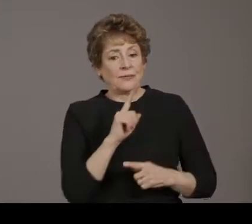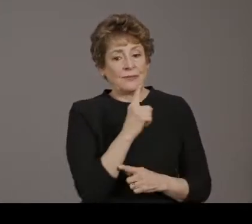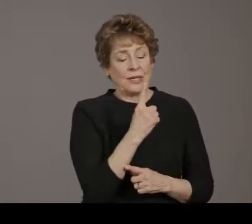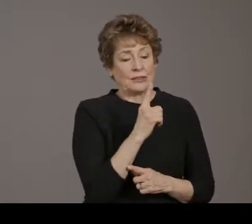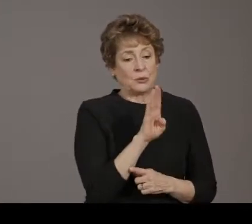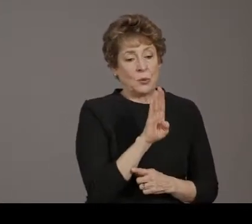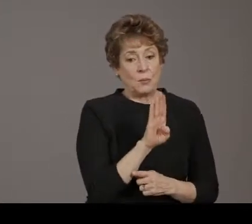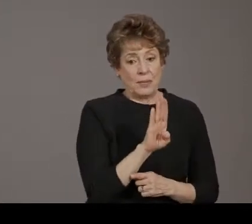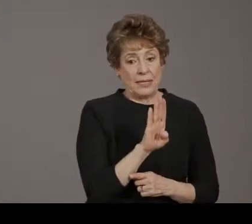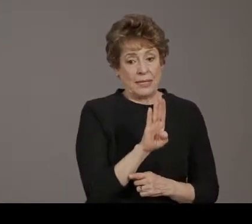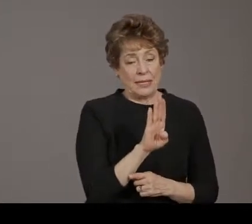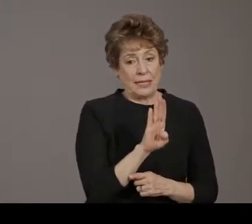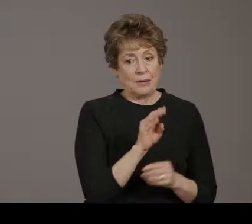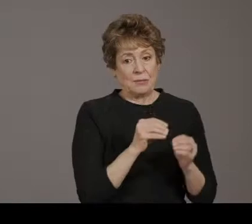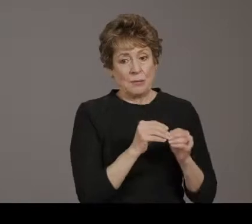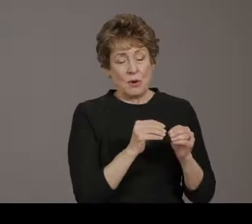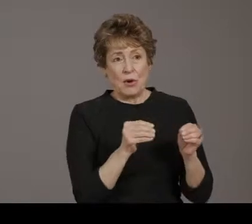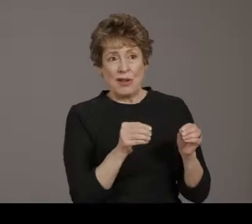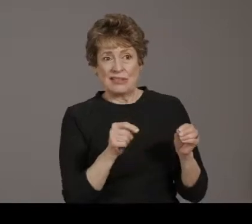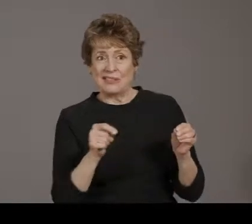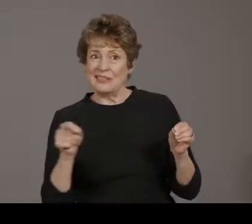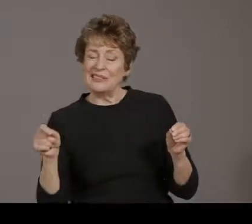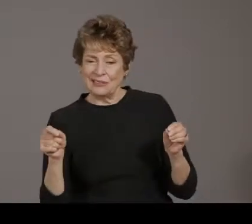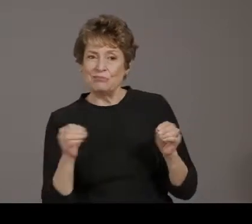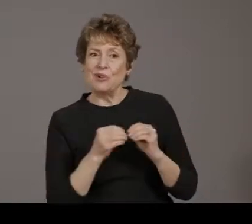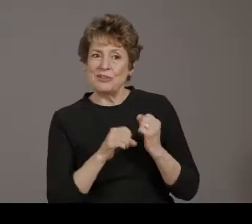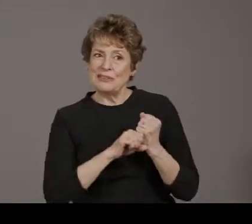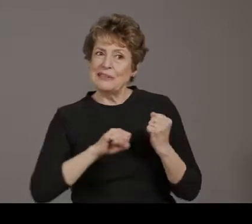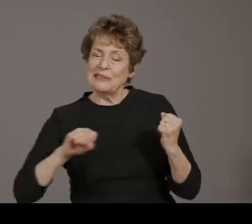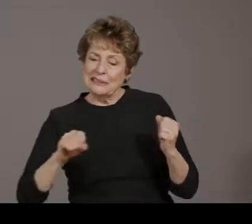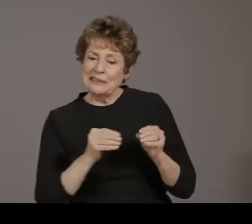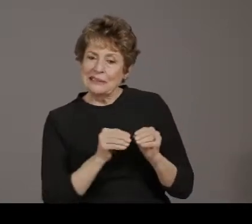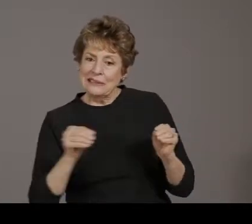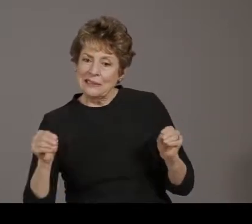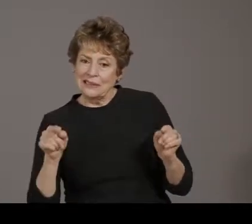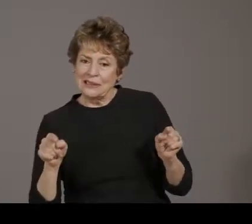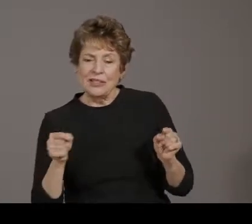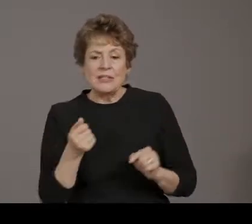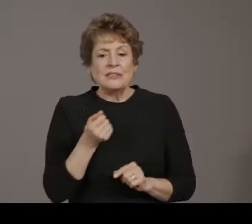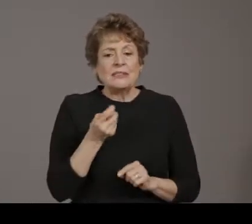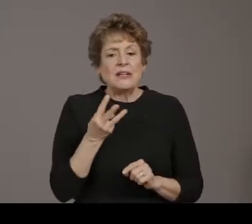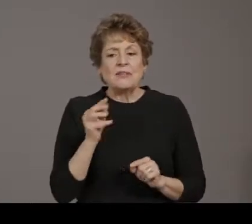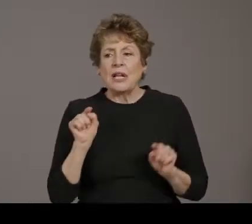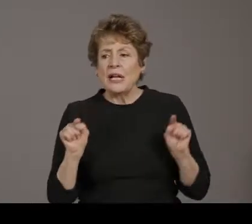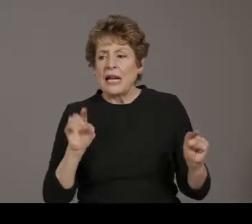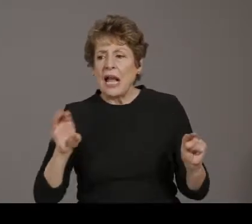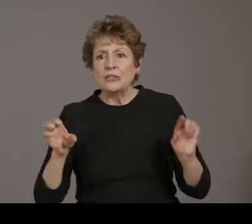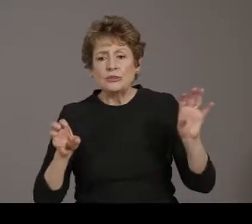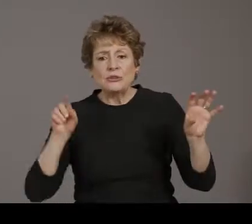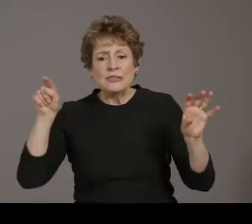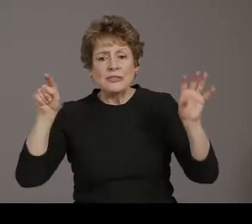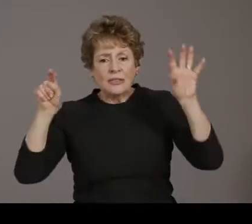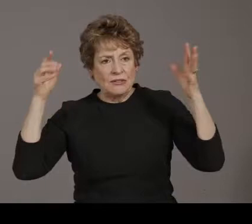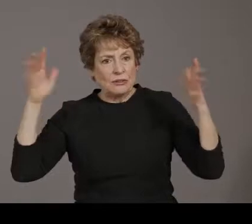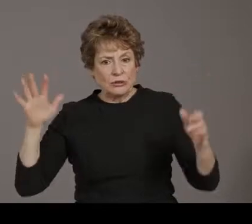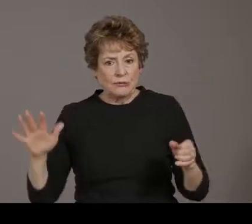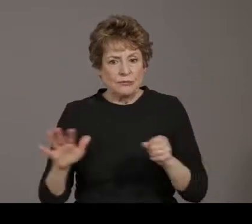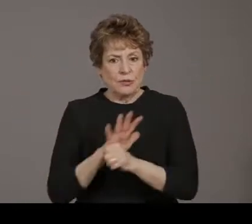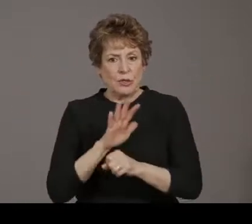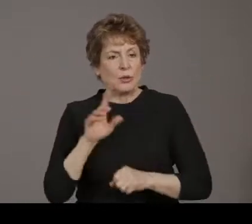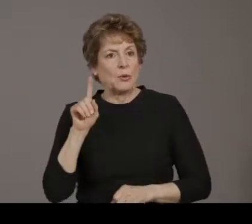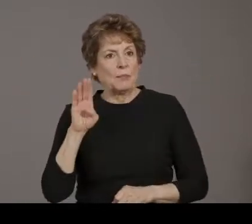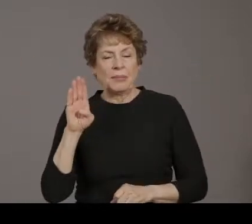at this meeting. Several counties have already moved fully into phase 1b and